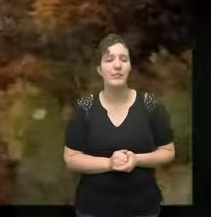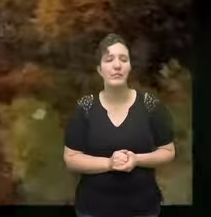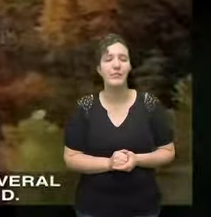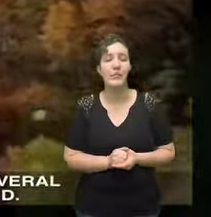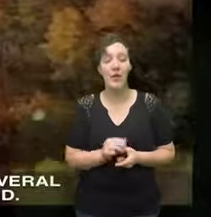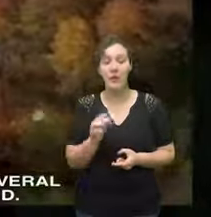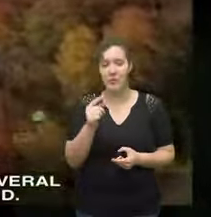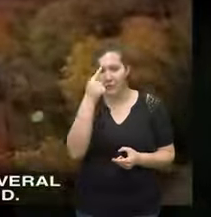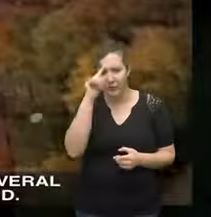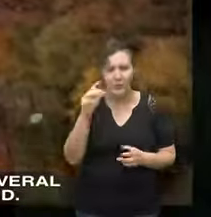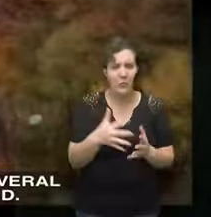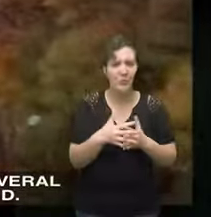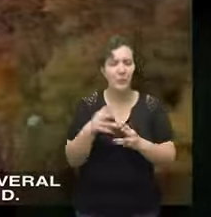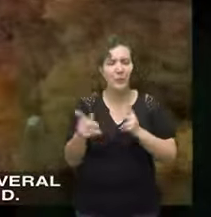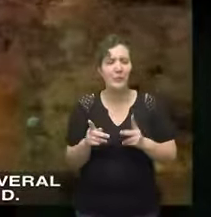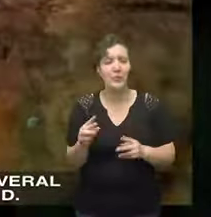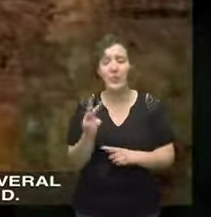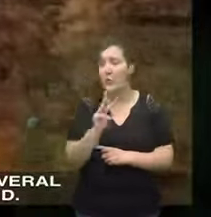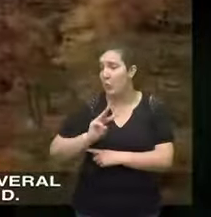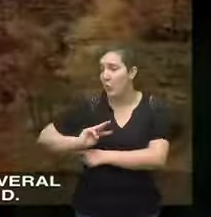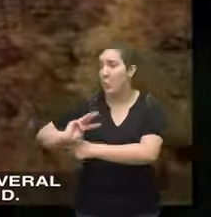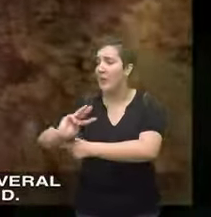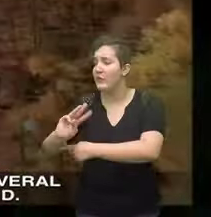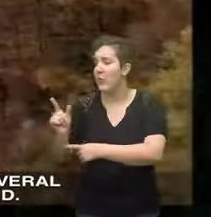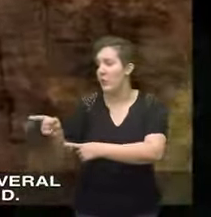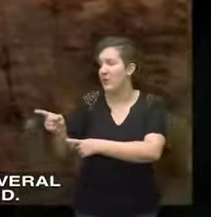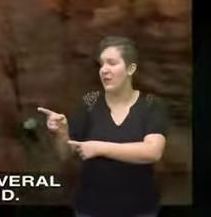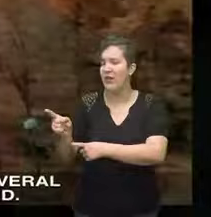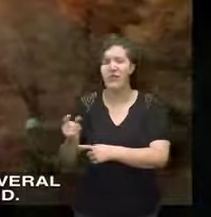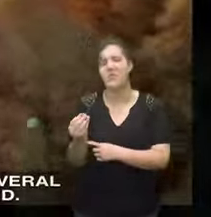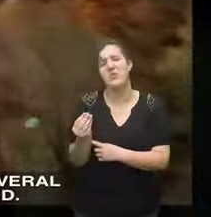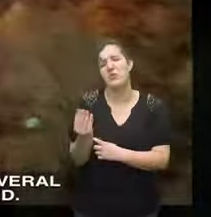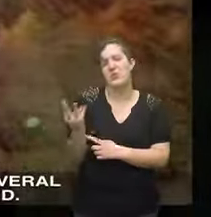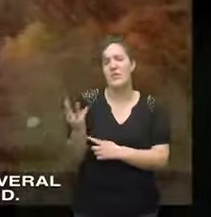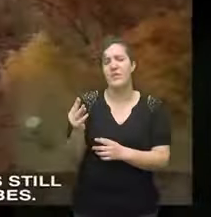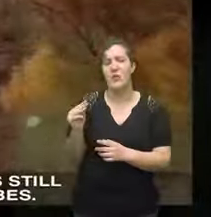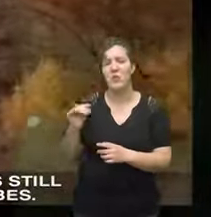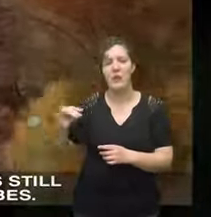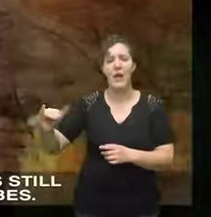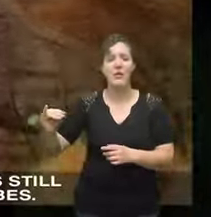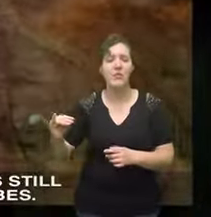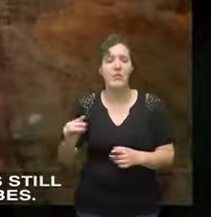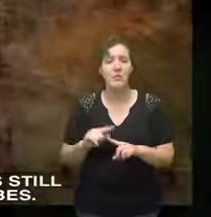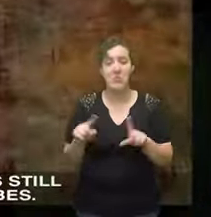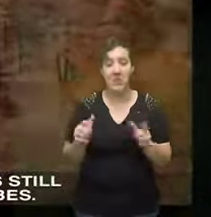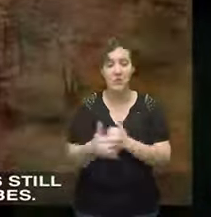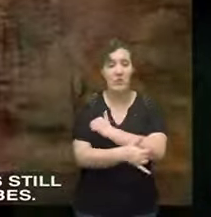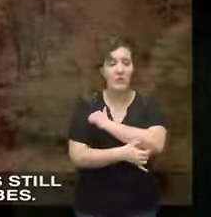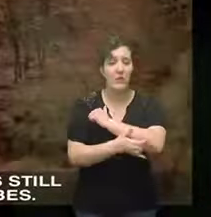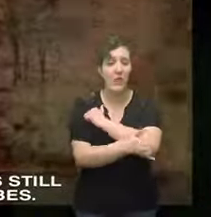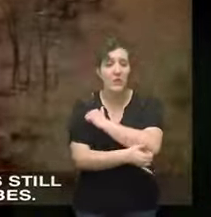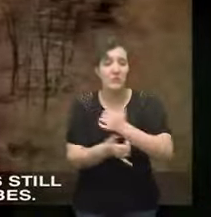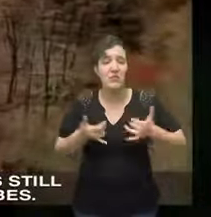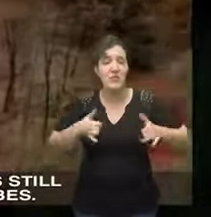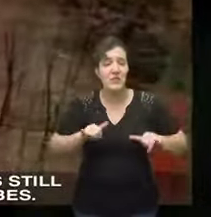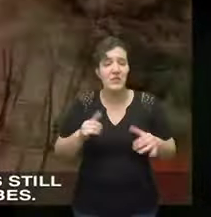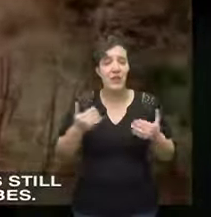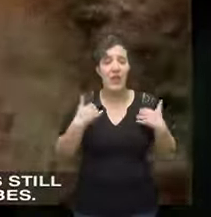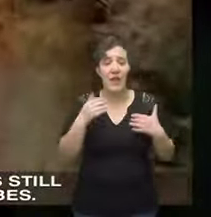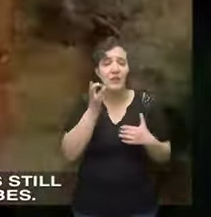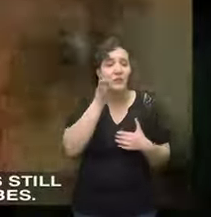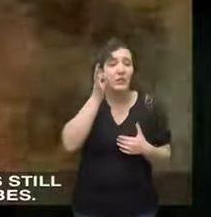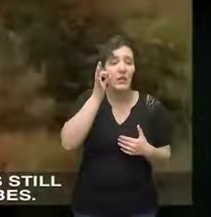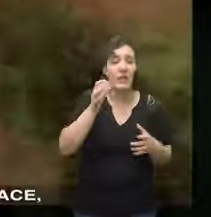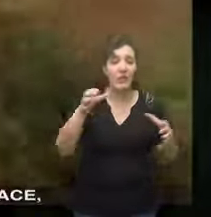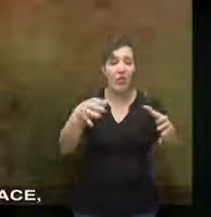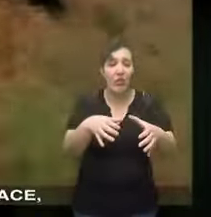for Americans the Wild West is only several hundred miles inland most of the continent is still peopled by